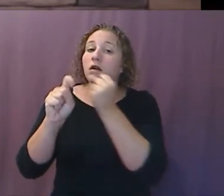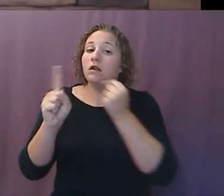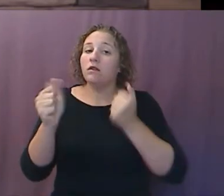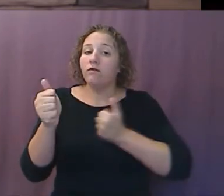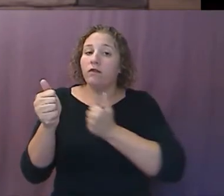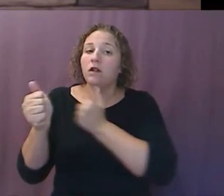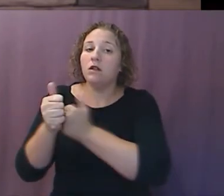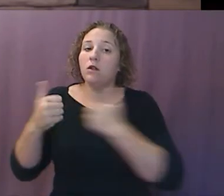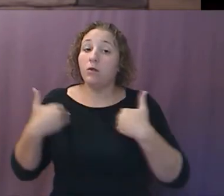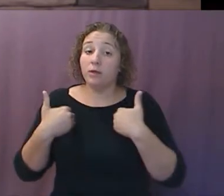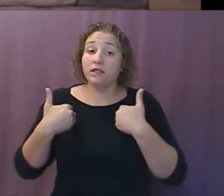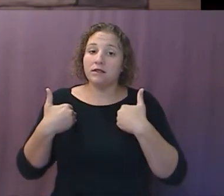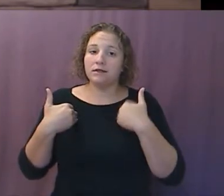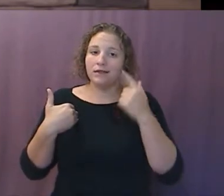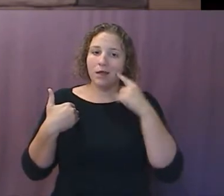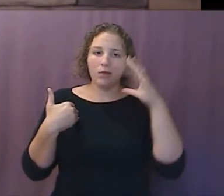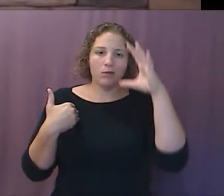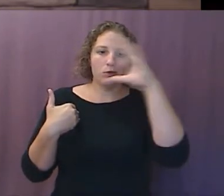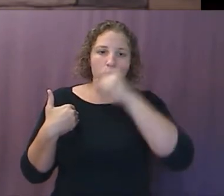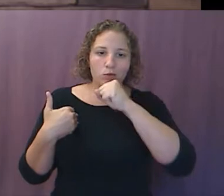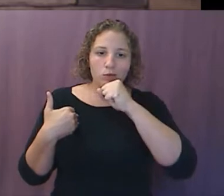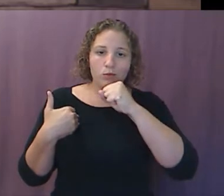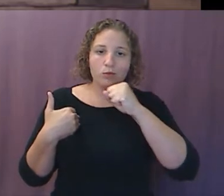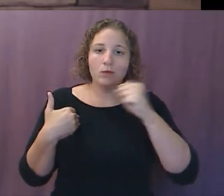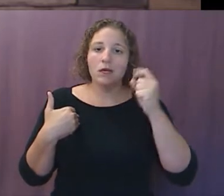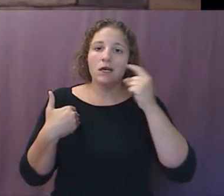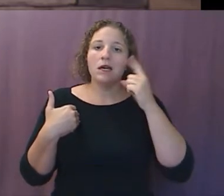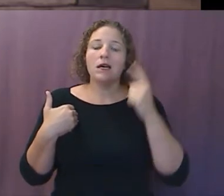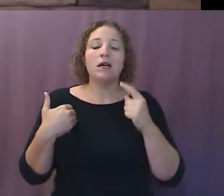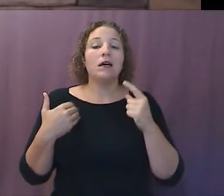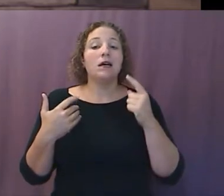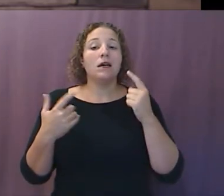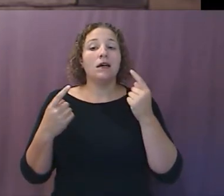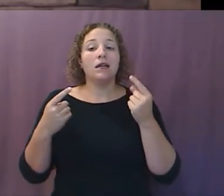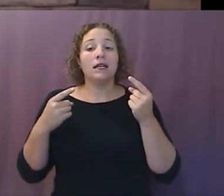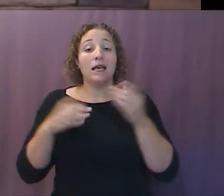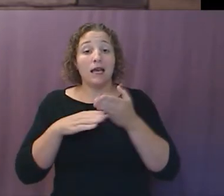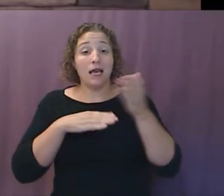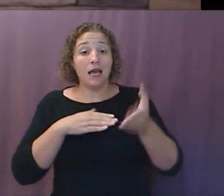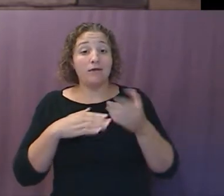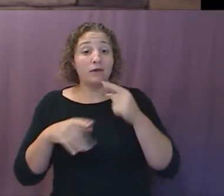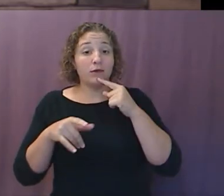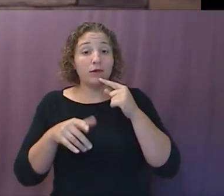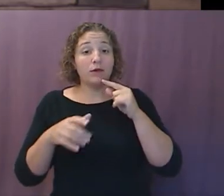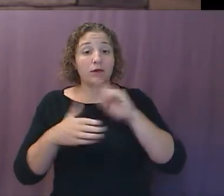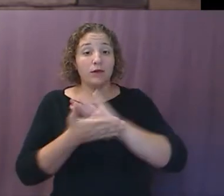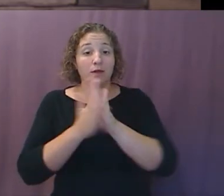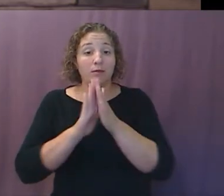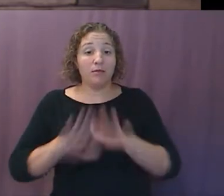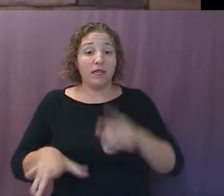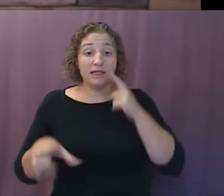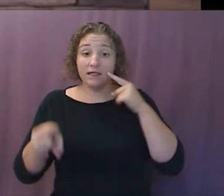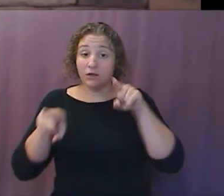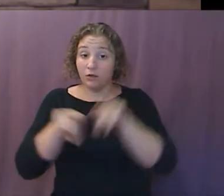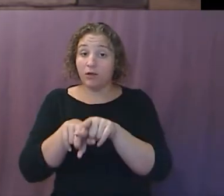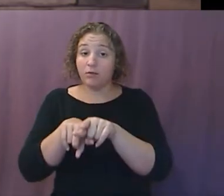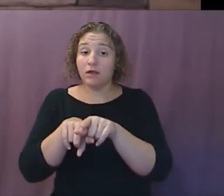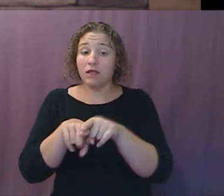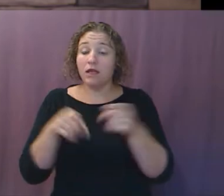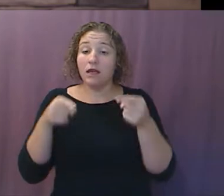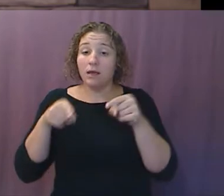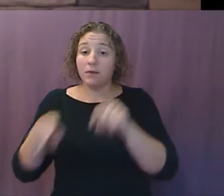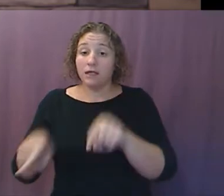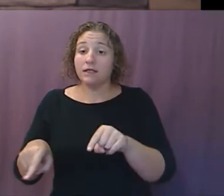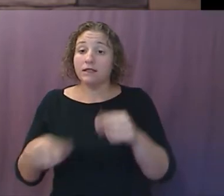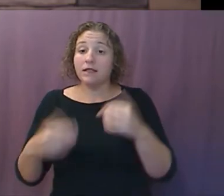obvious when it's history, it would seem after making that peace agreement that brings peace to Israel and its neighbors for